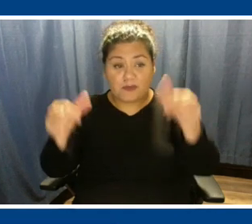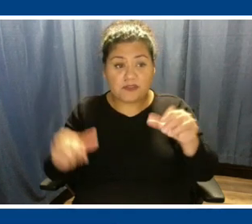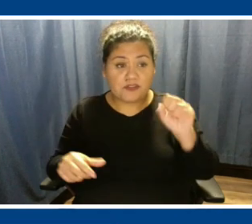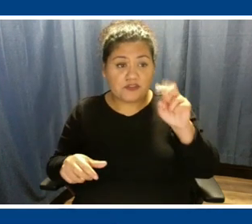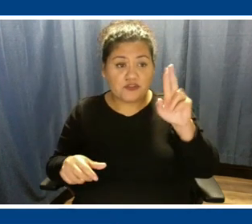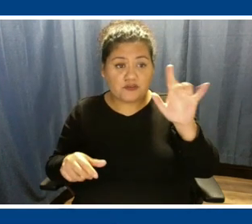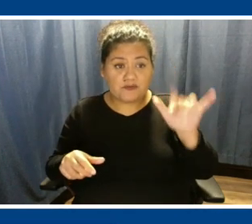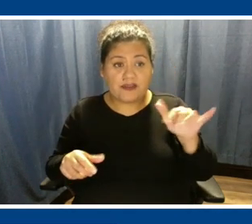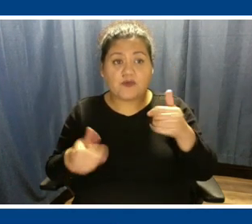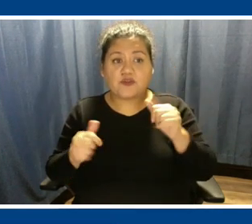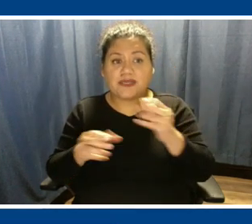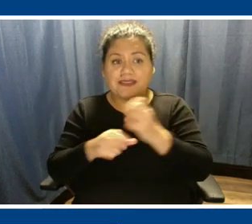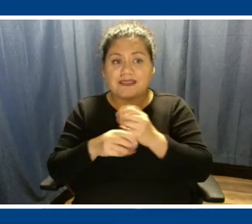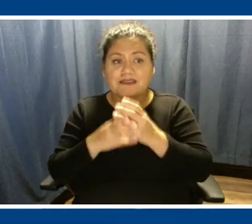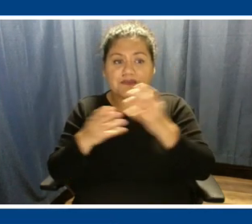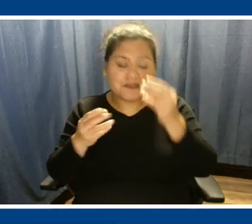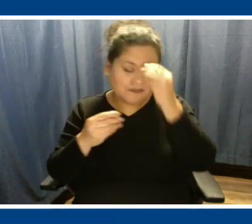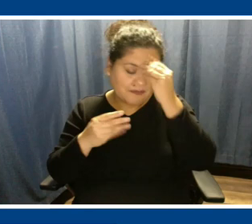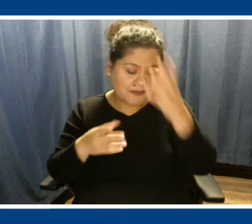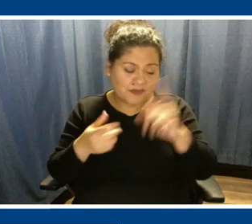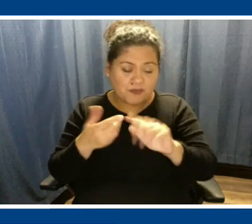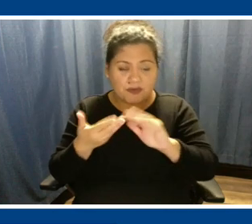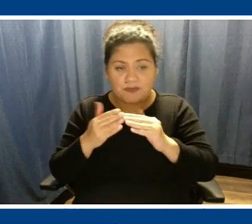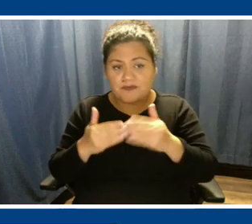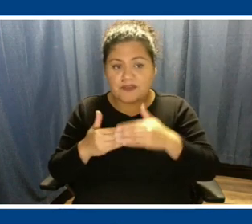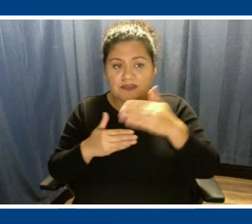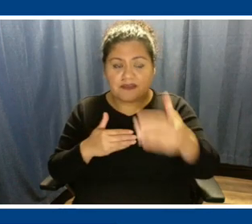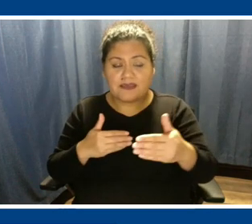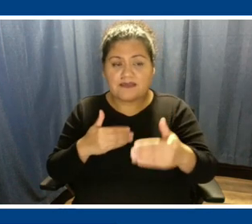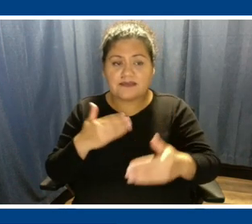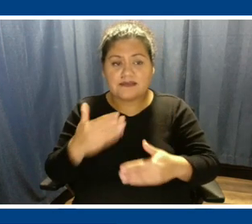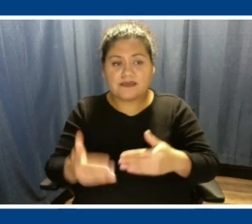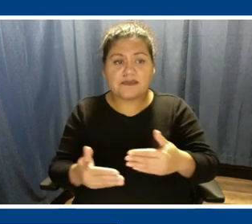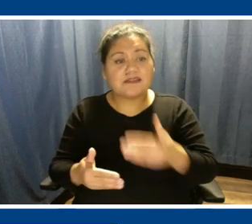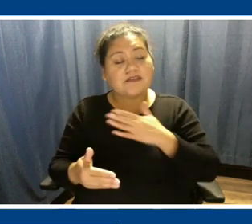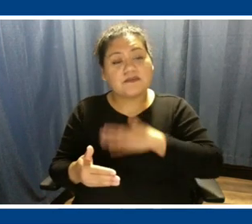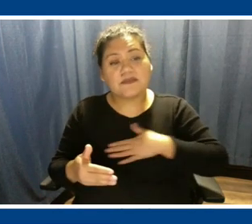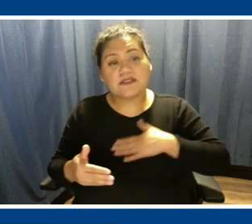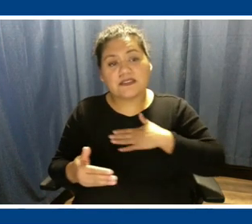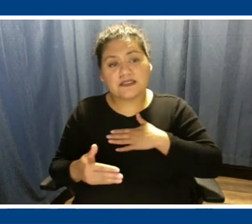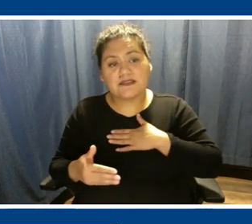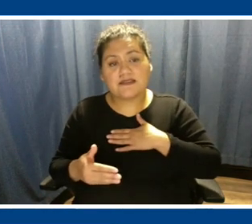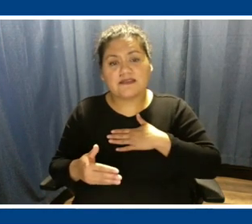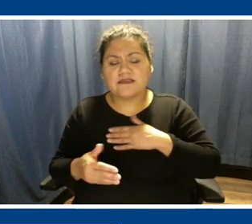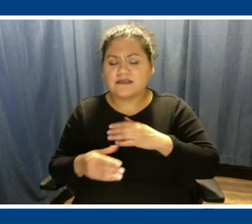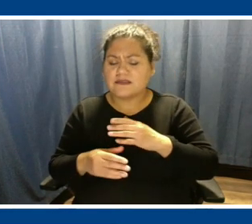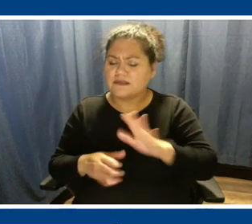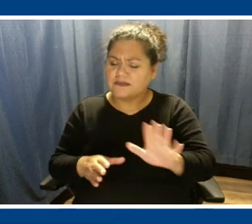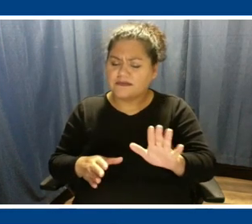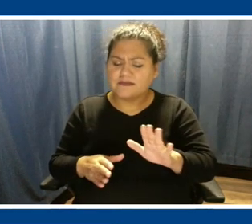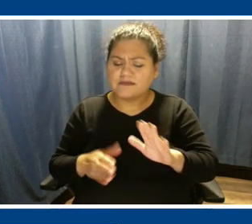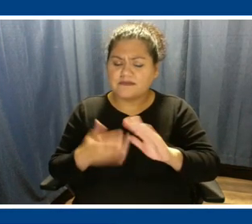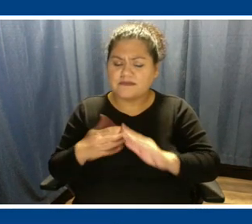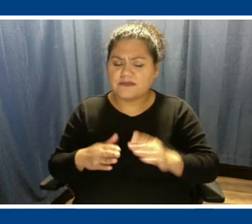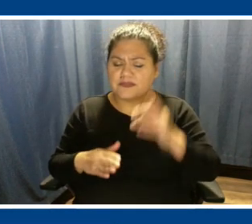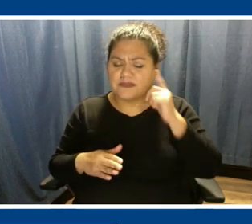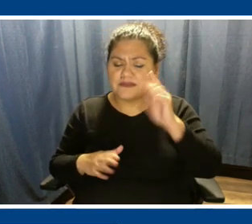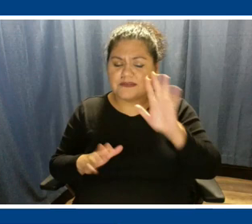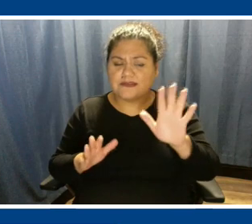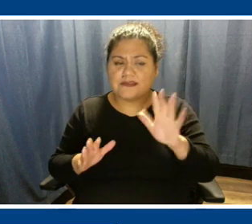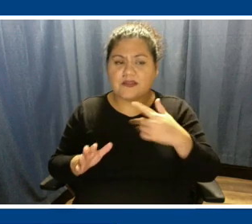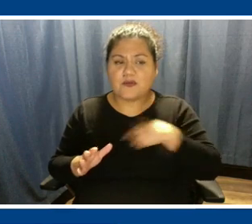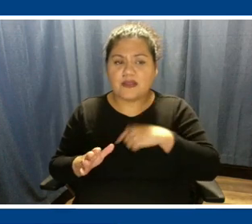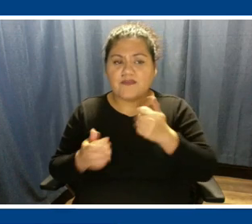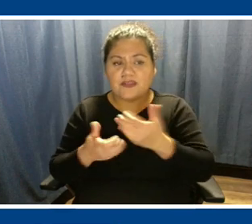get as much information out to our community on our next steps. And please, you know, rest assured everything that we're gathering from our community.